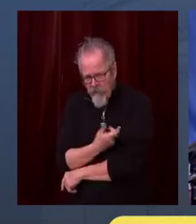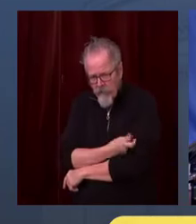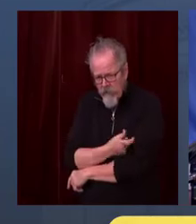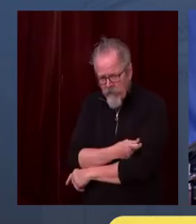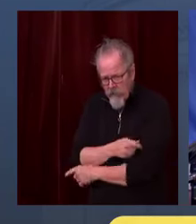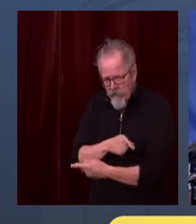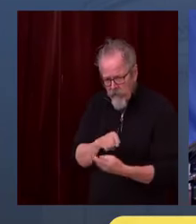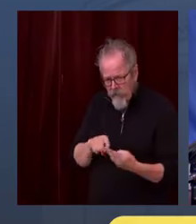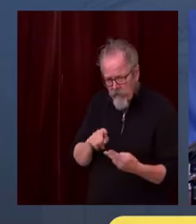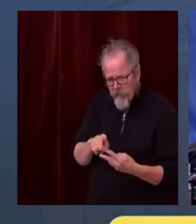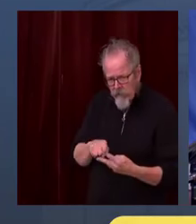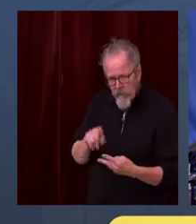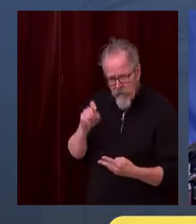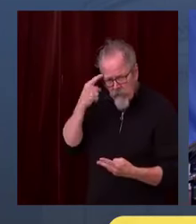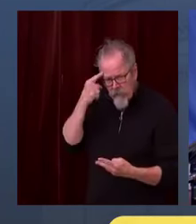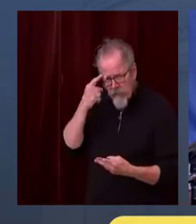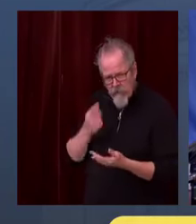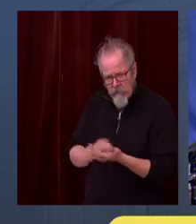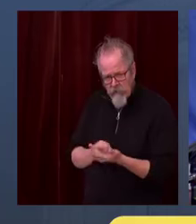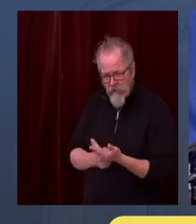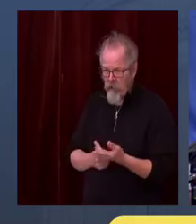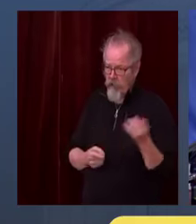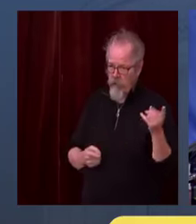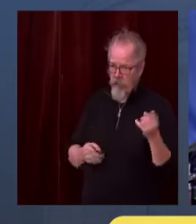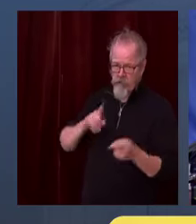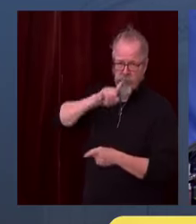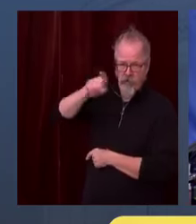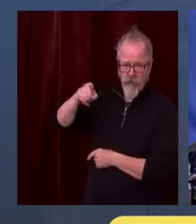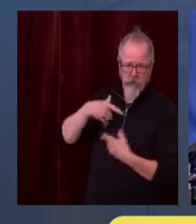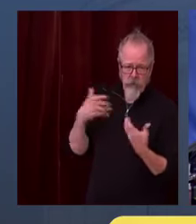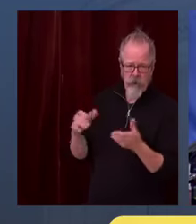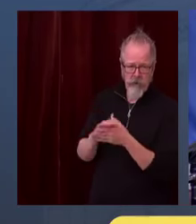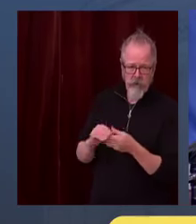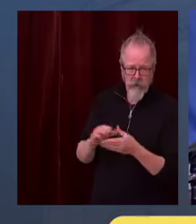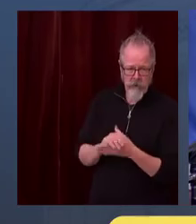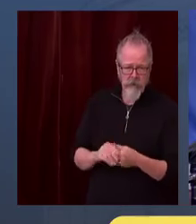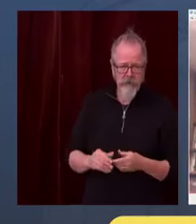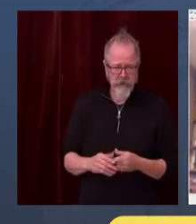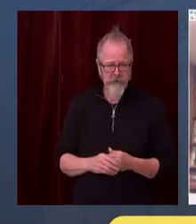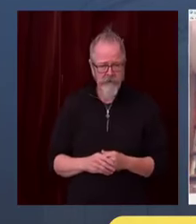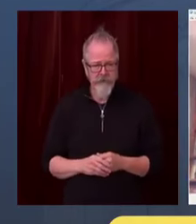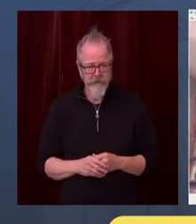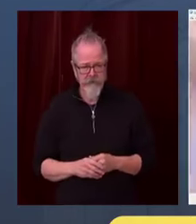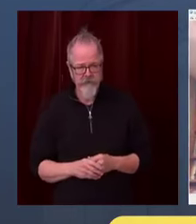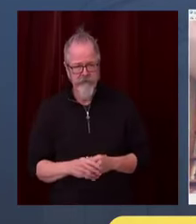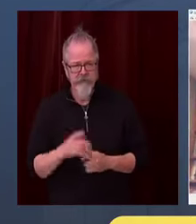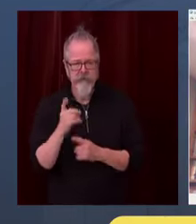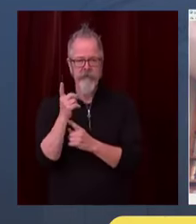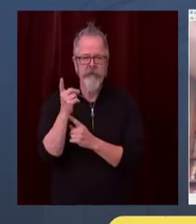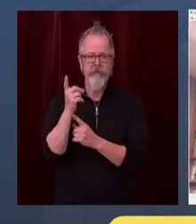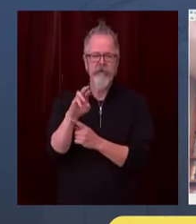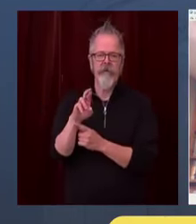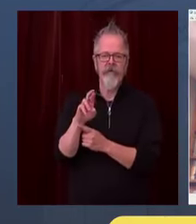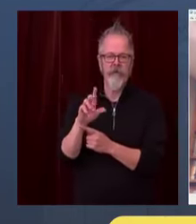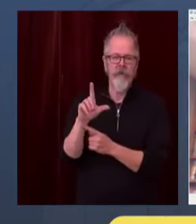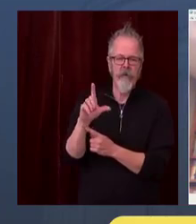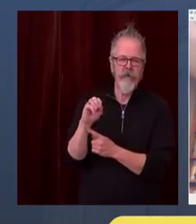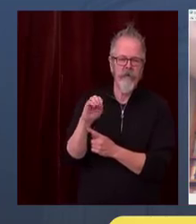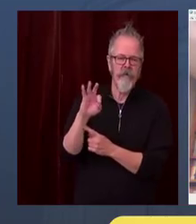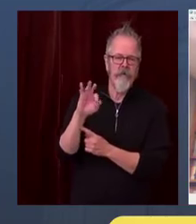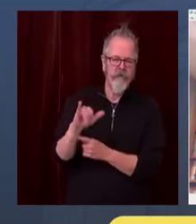Sure. So first of all, in terms of the vaccine distribution, our